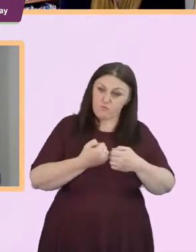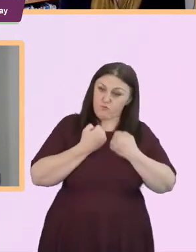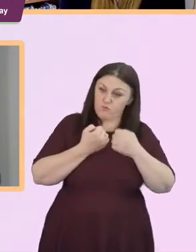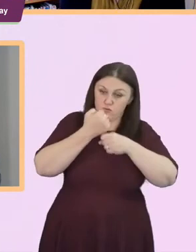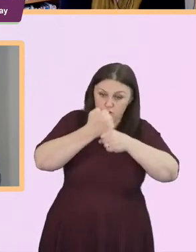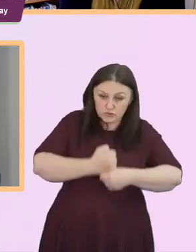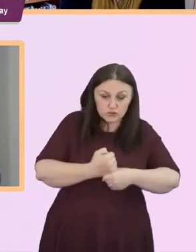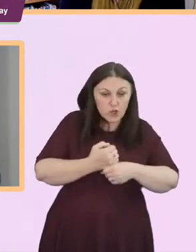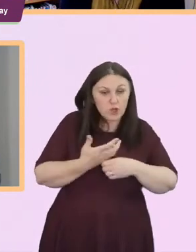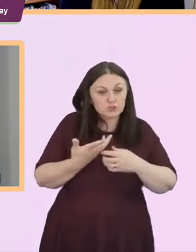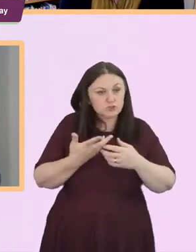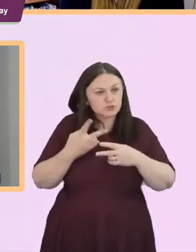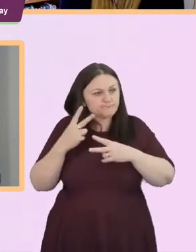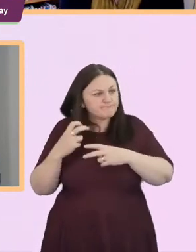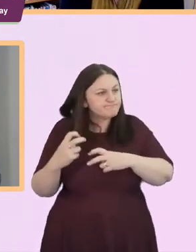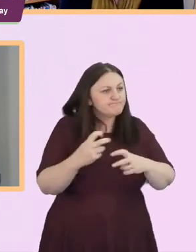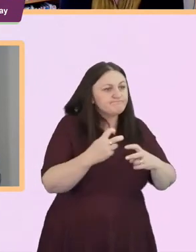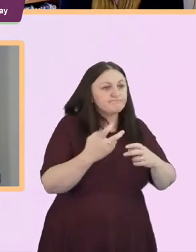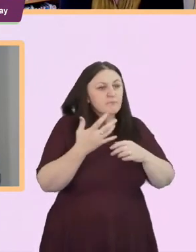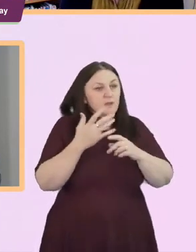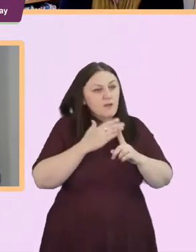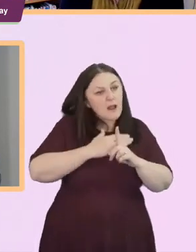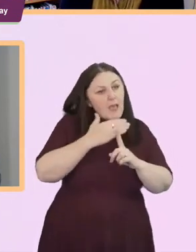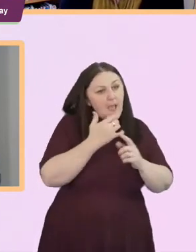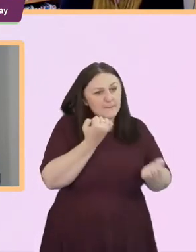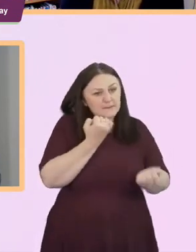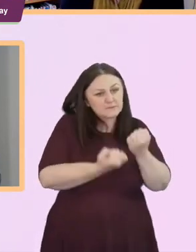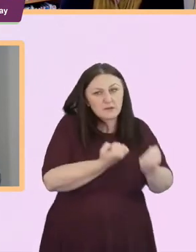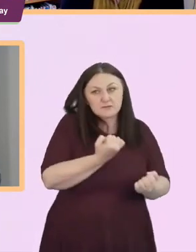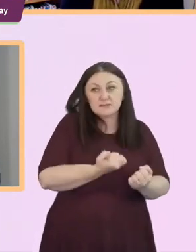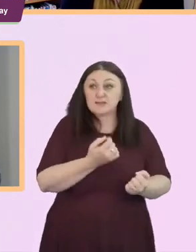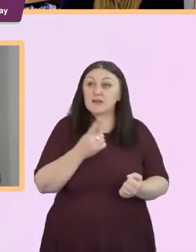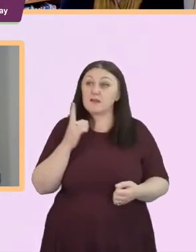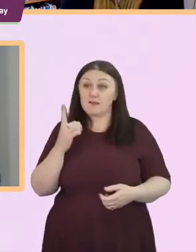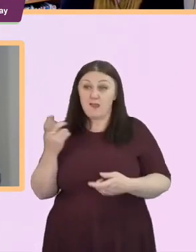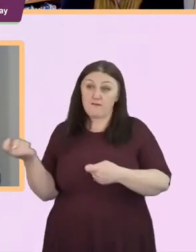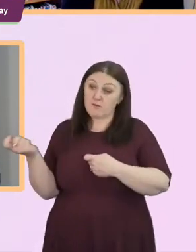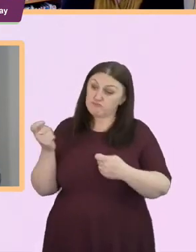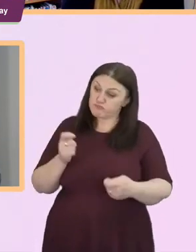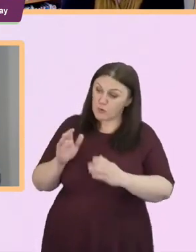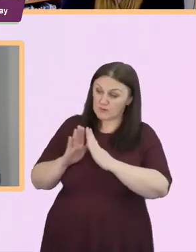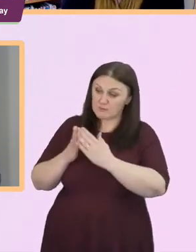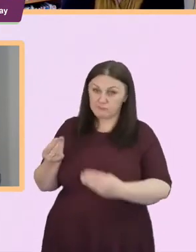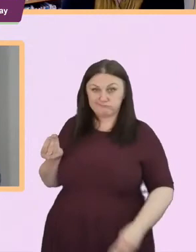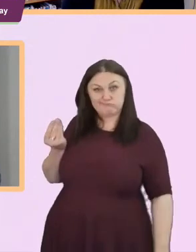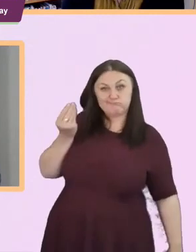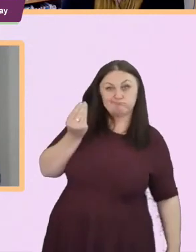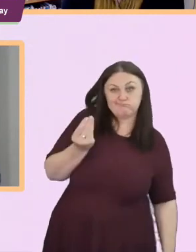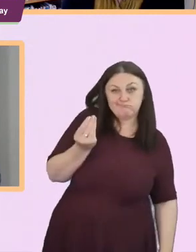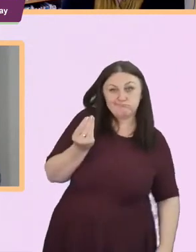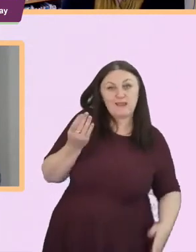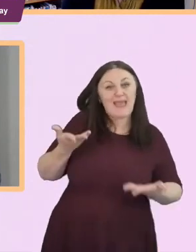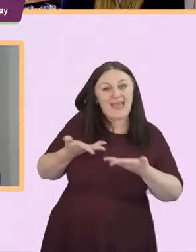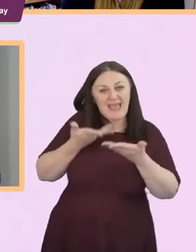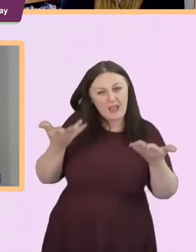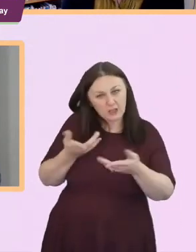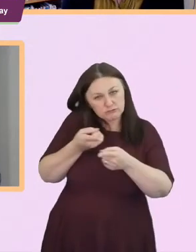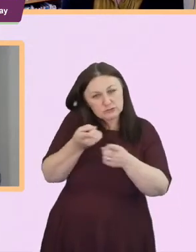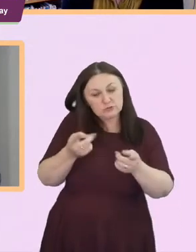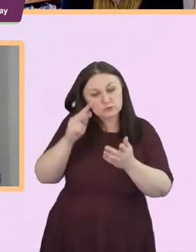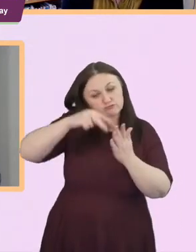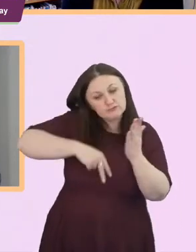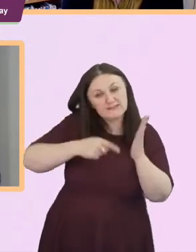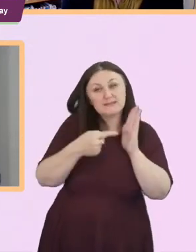to climate justice well i actually brought along the book today which i would encourage you to read um this is called